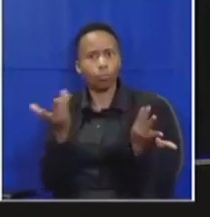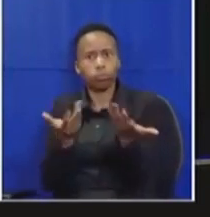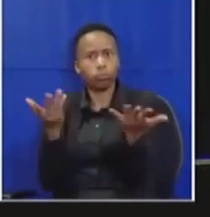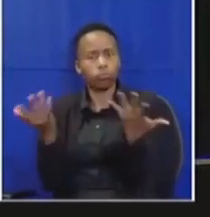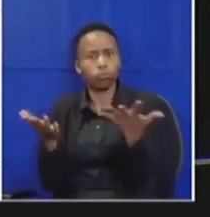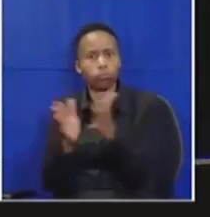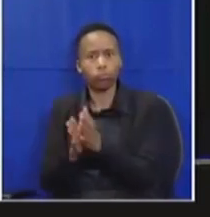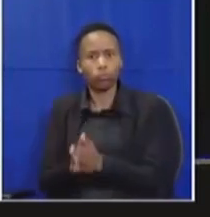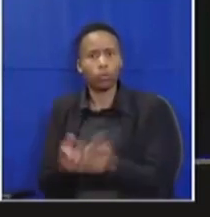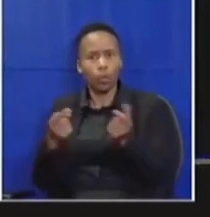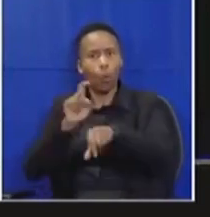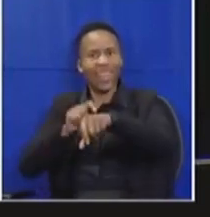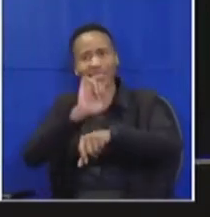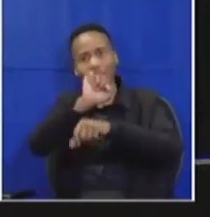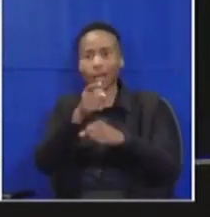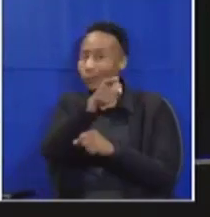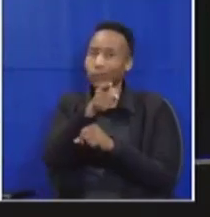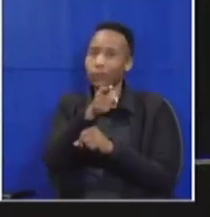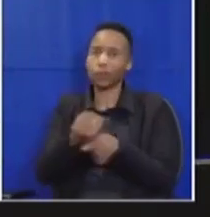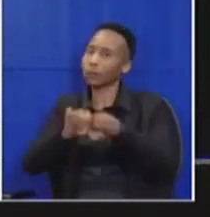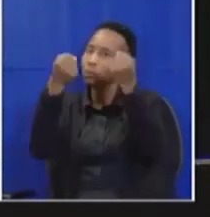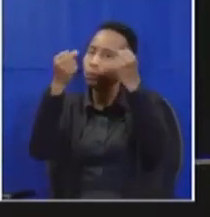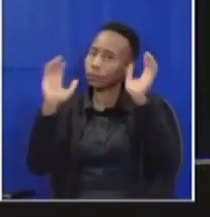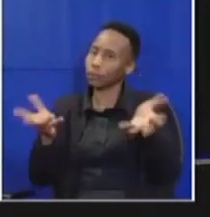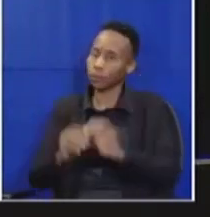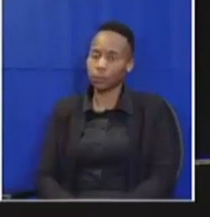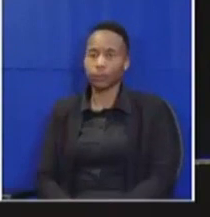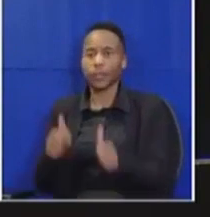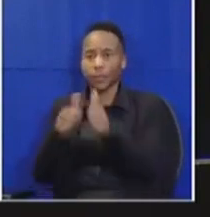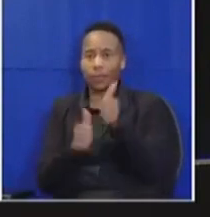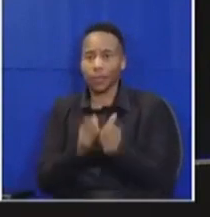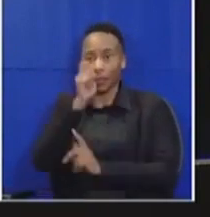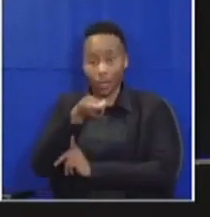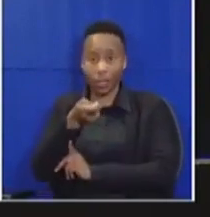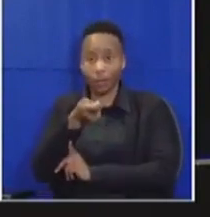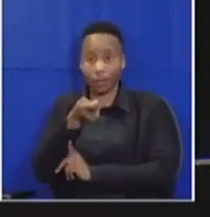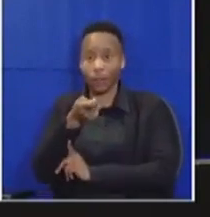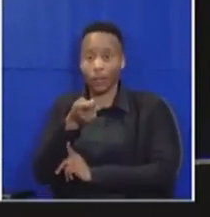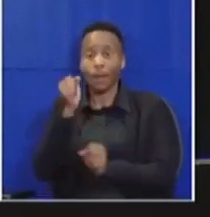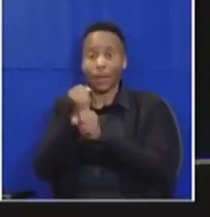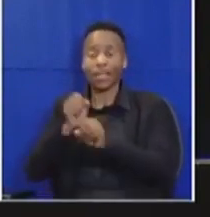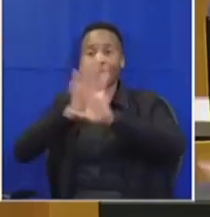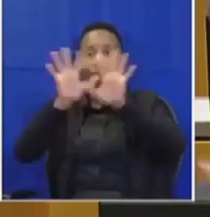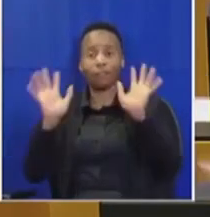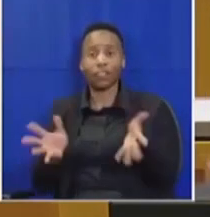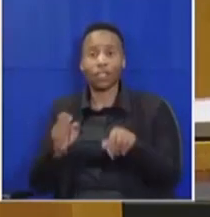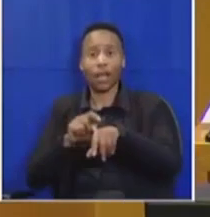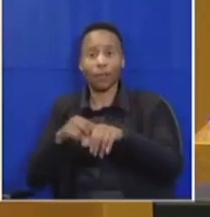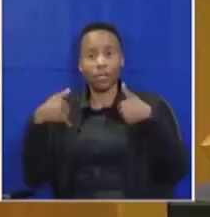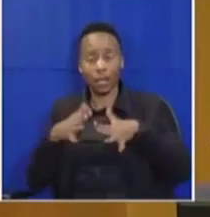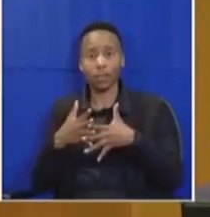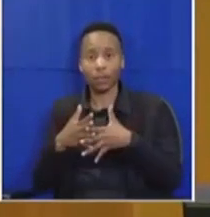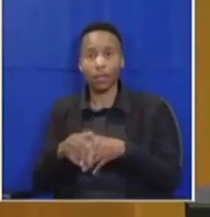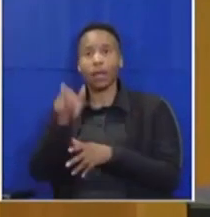your defective watches are out of order deputy speaker yes honorable member deputy speaker you made it very clear at the beginning of the session that the